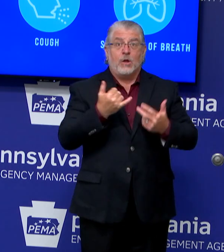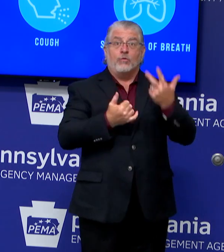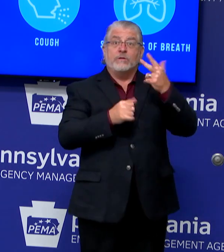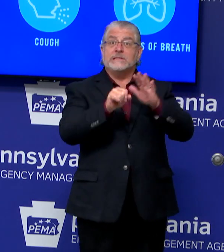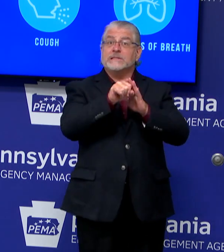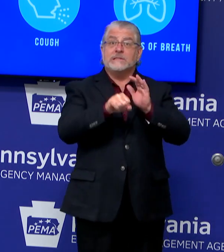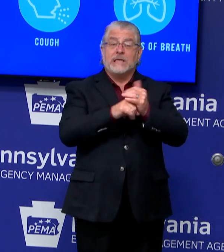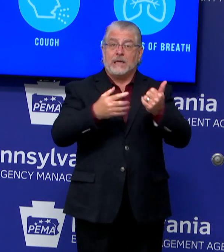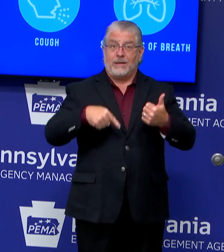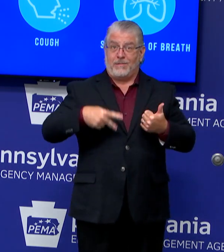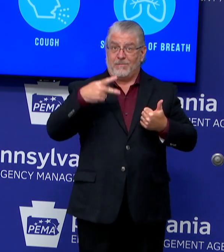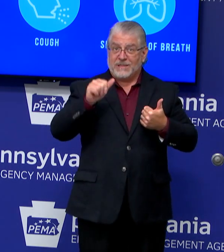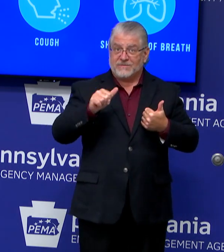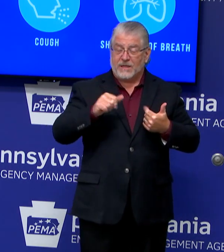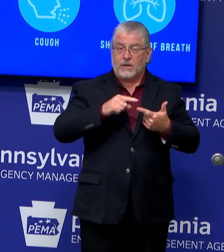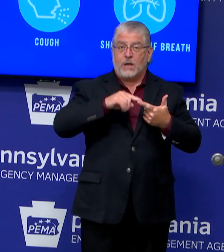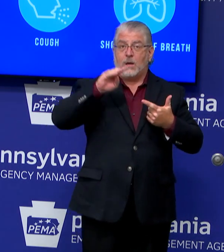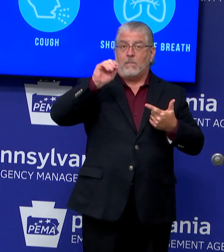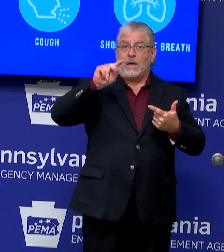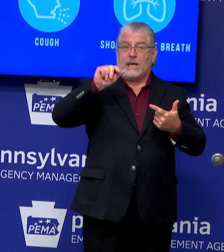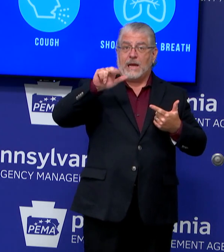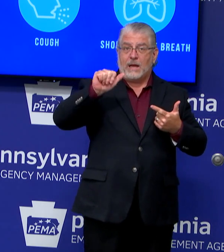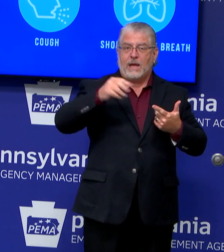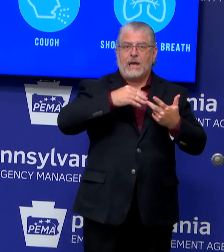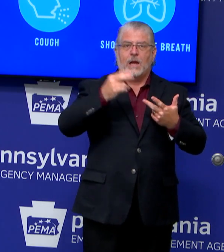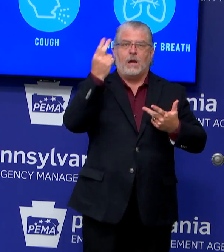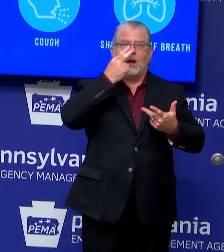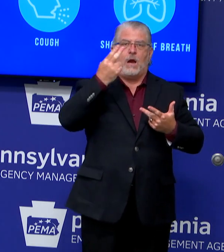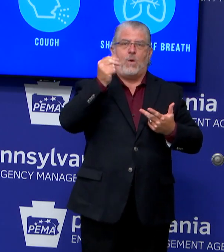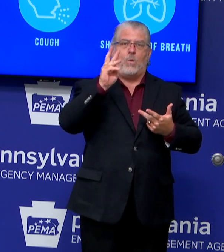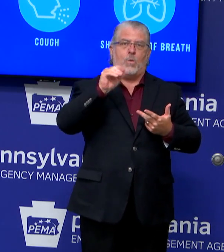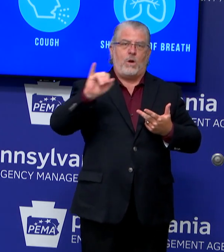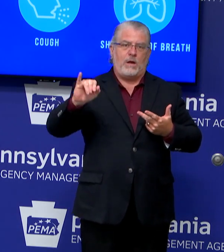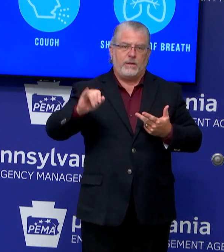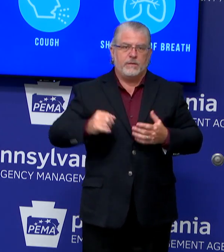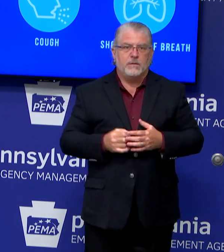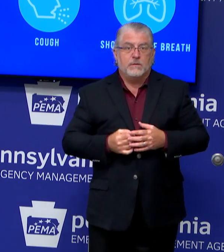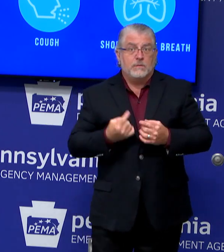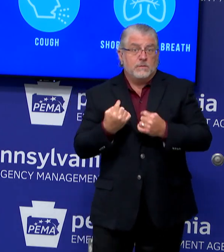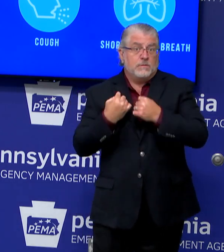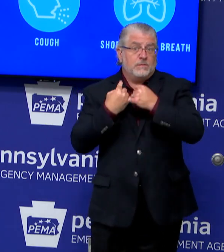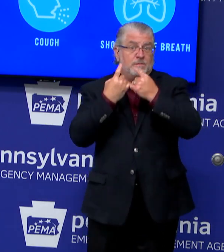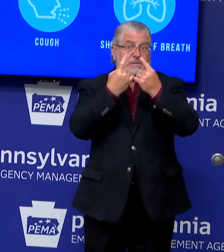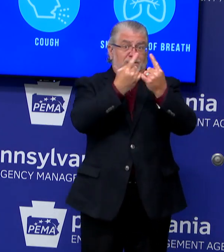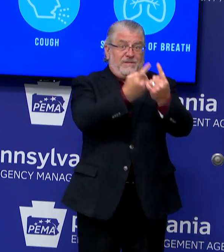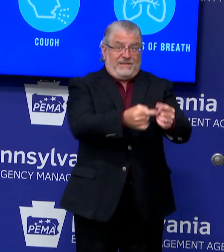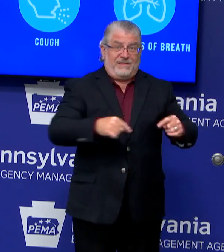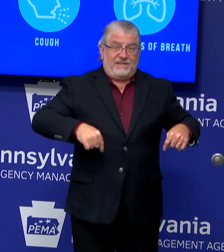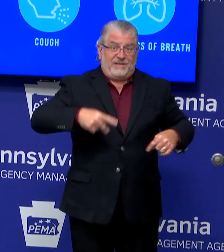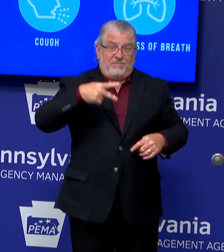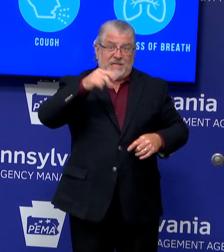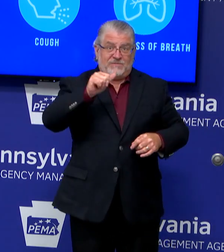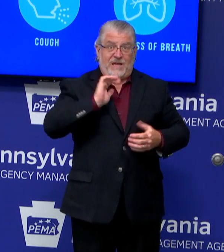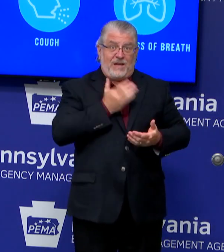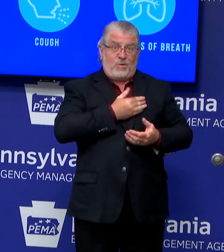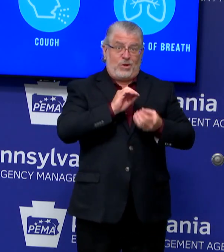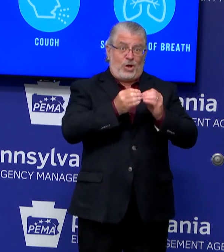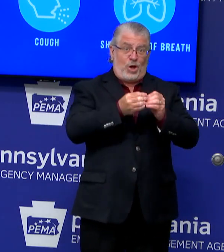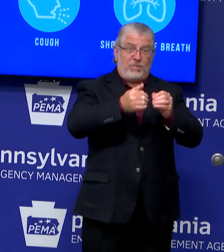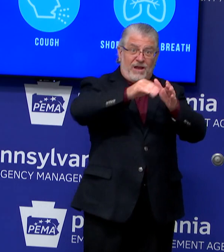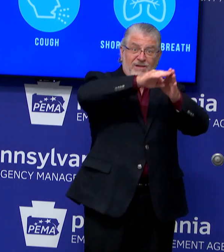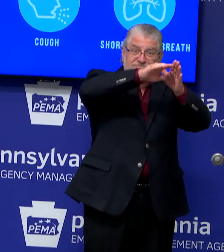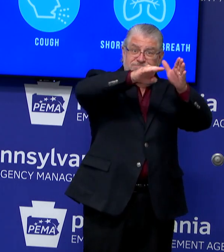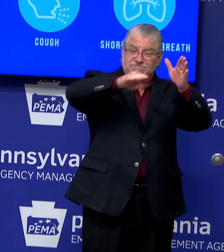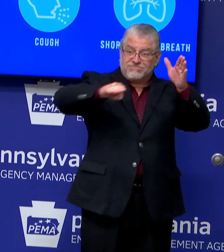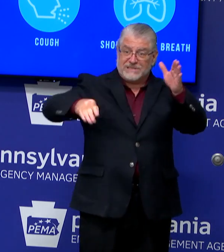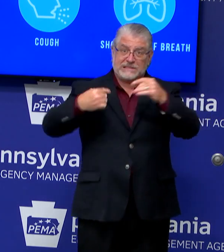Center data, Pennsylvania's steady decline in cases since April is particularly important, because it's happened as we've opened more